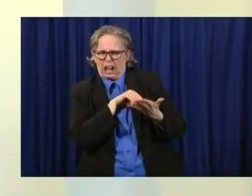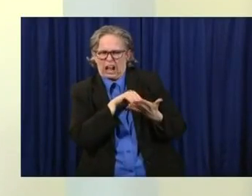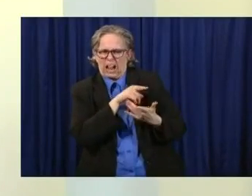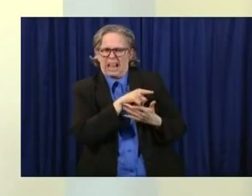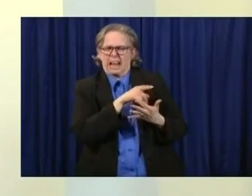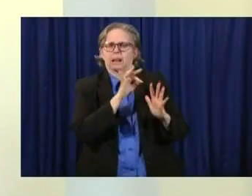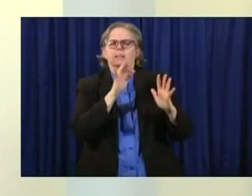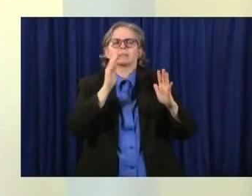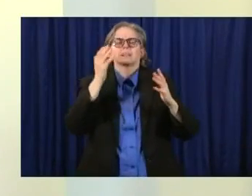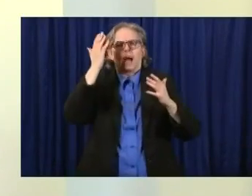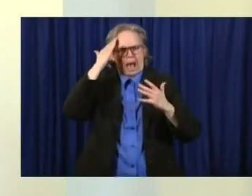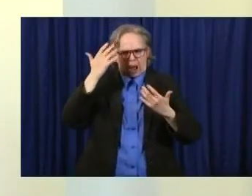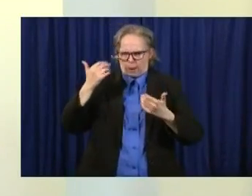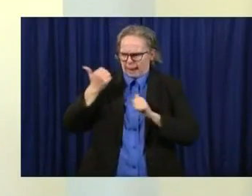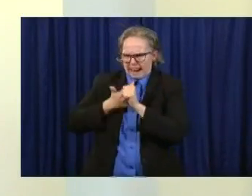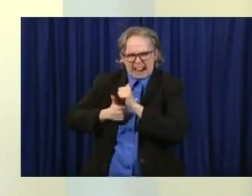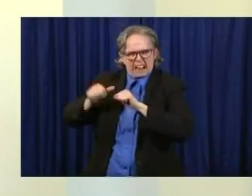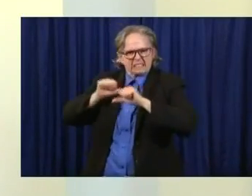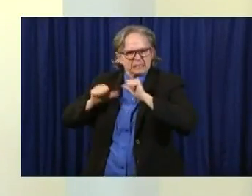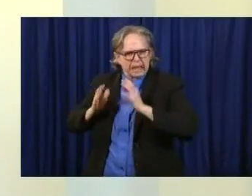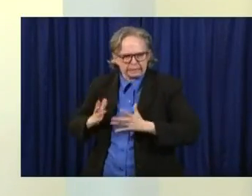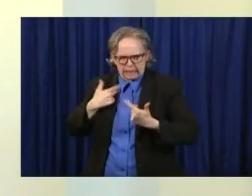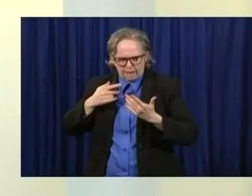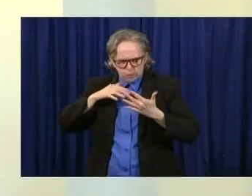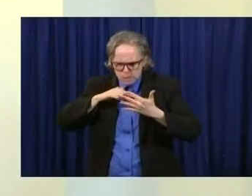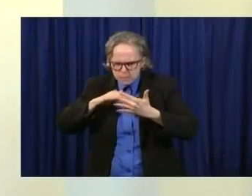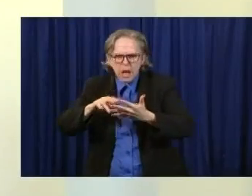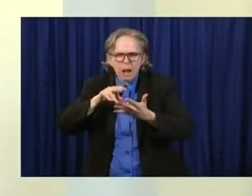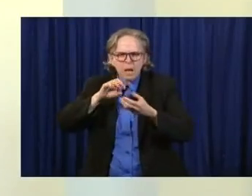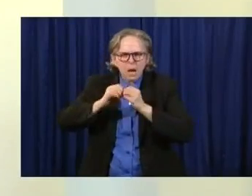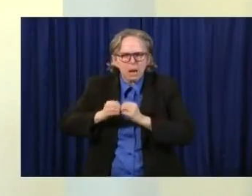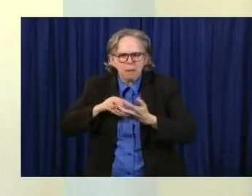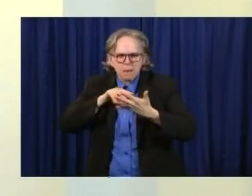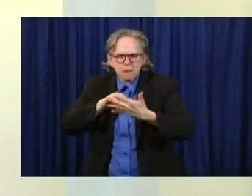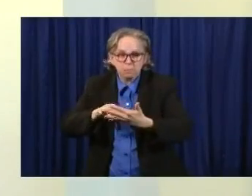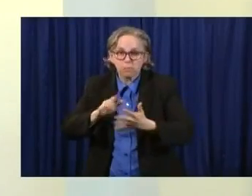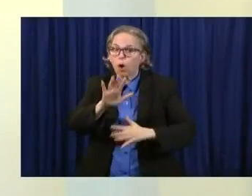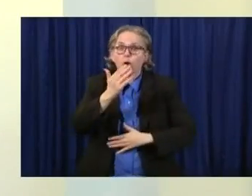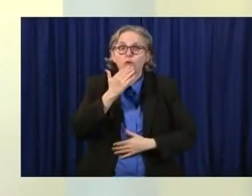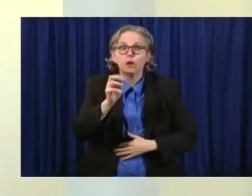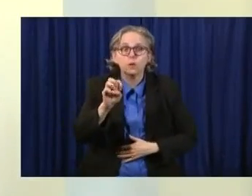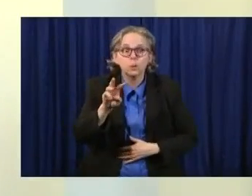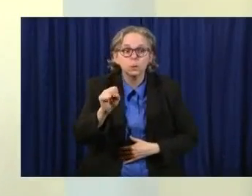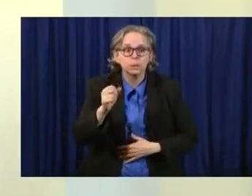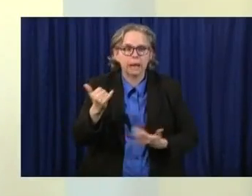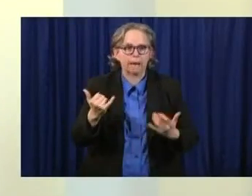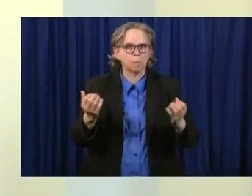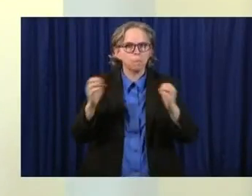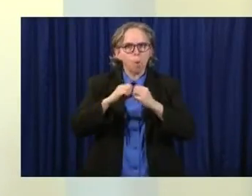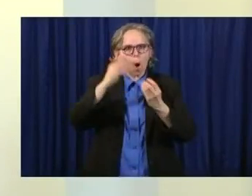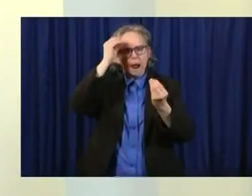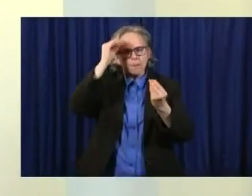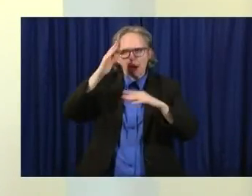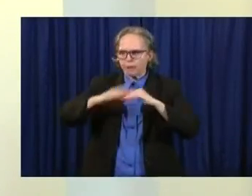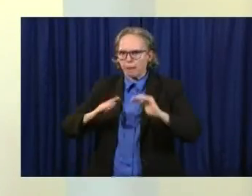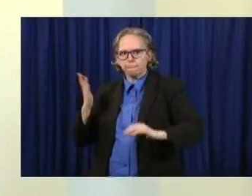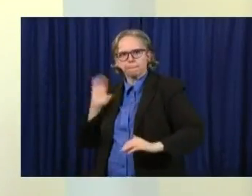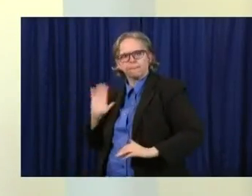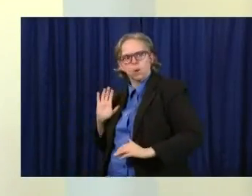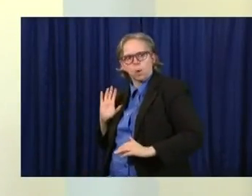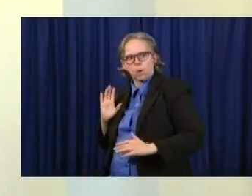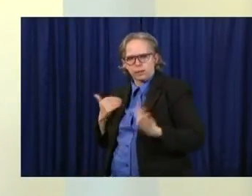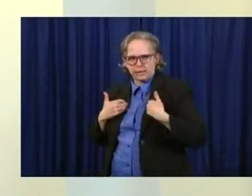now. In real time, the good news is we have more data. There are things we never measured before, and now we have systems to measure it.